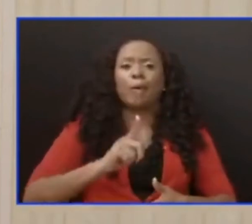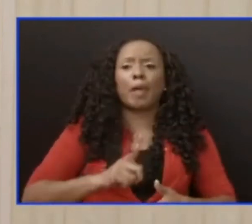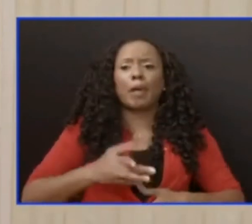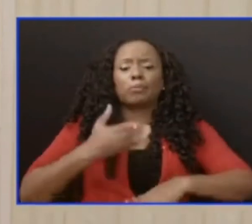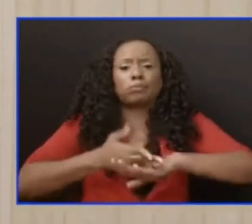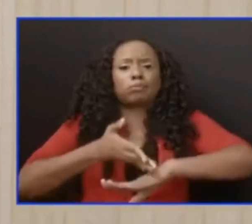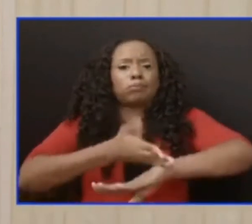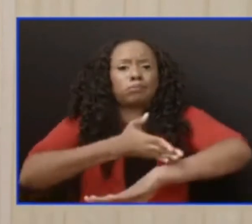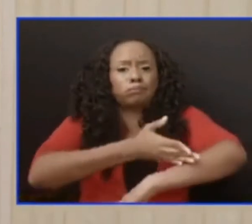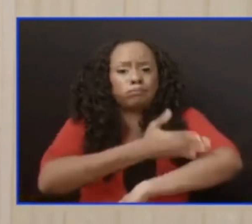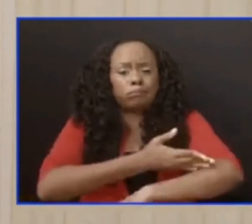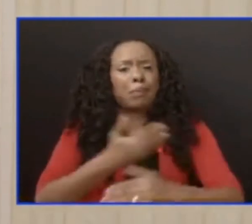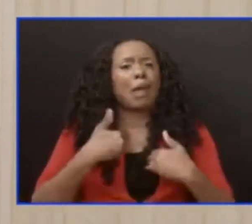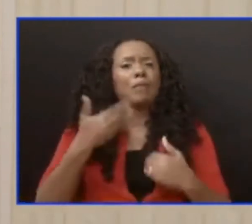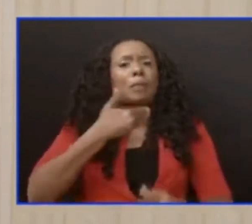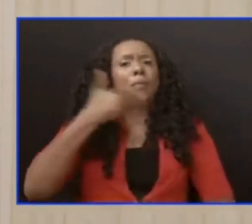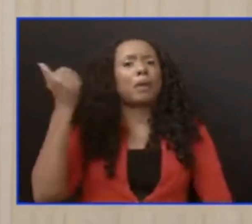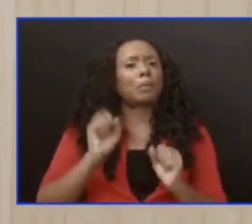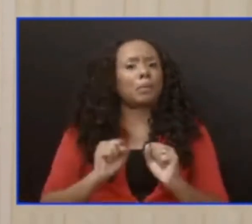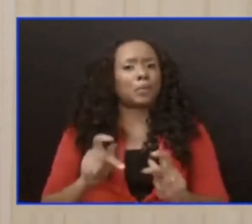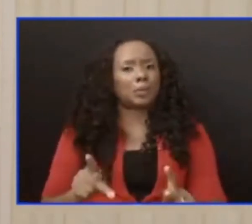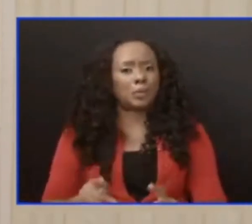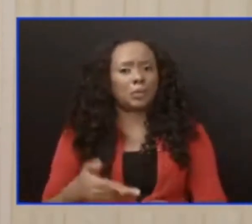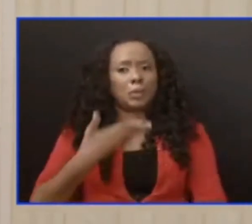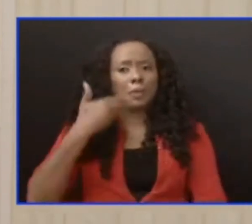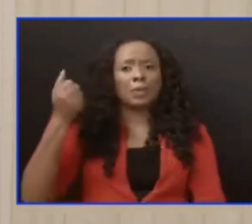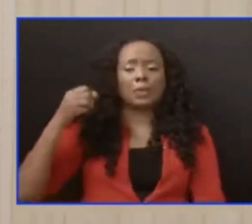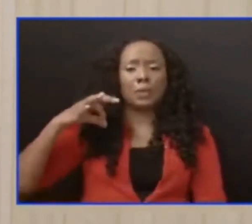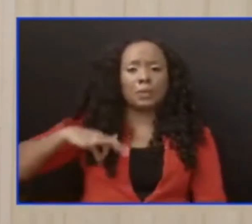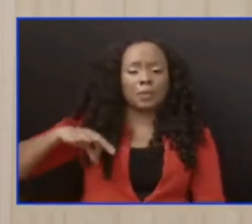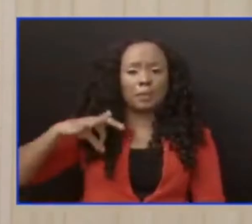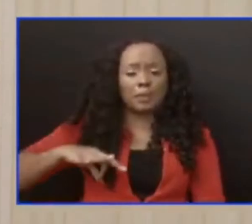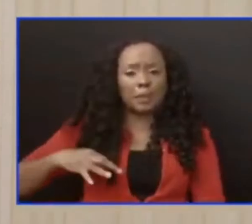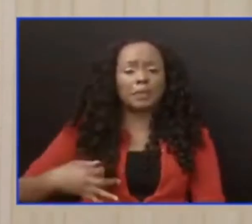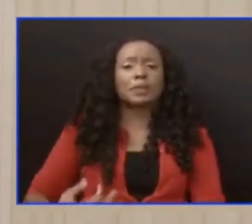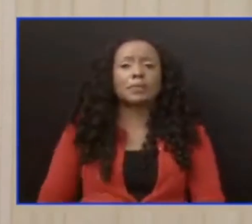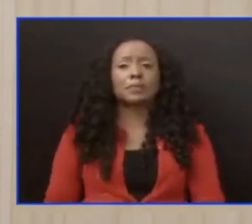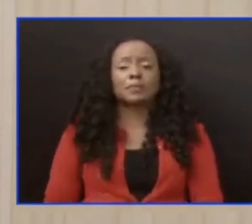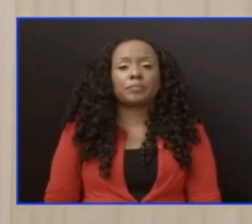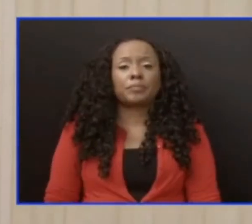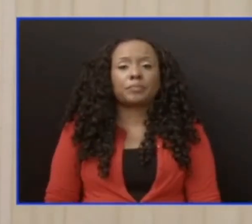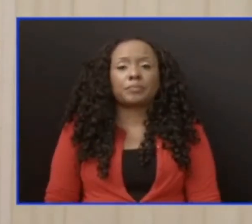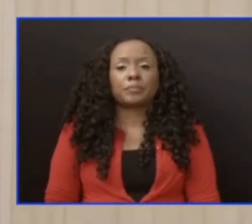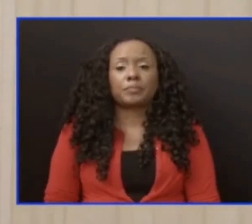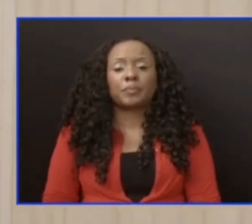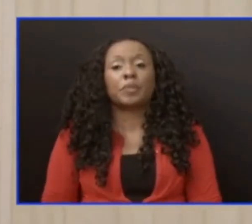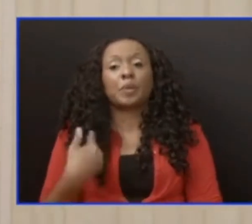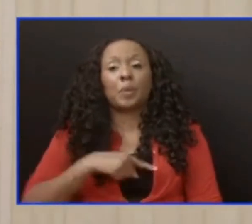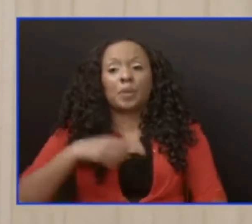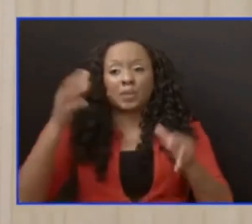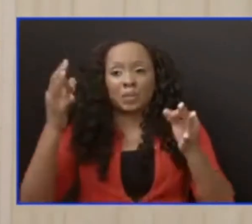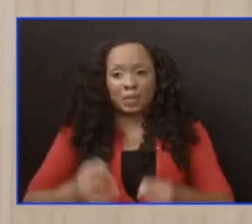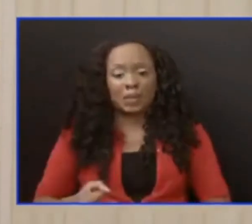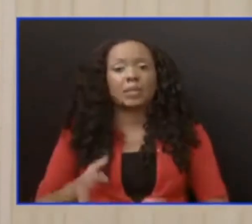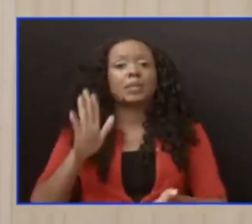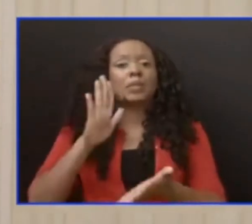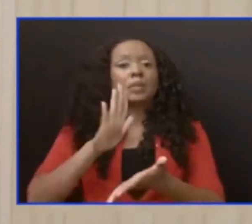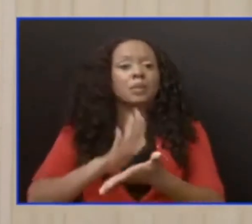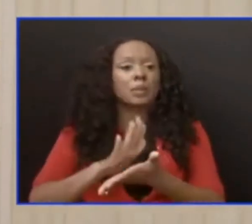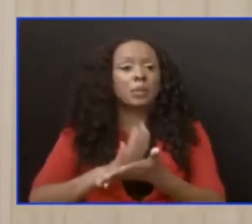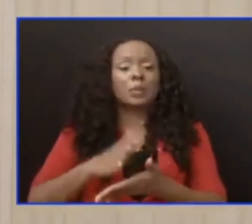for these reasons, among others, the Ministry has determined that schools will reopen